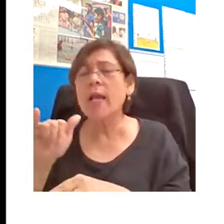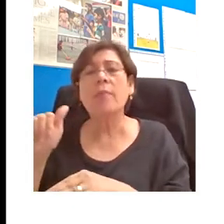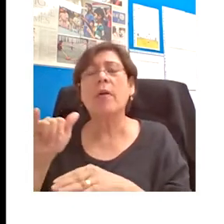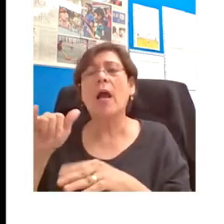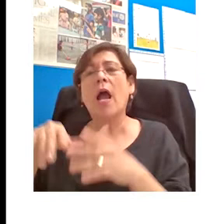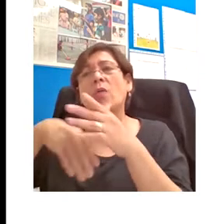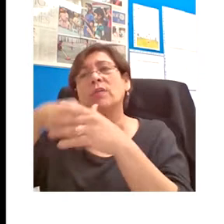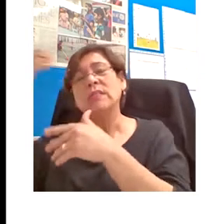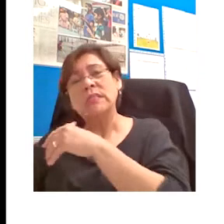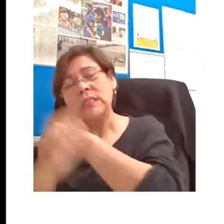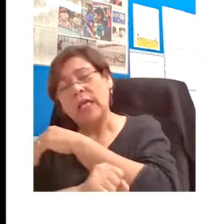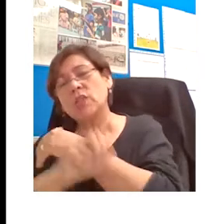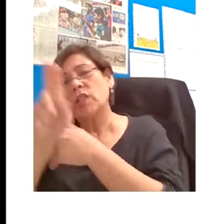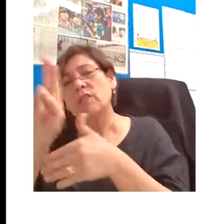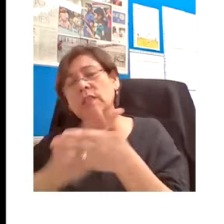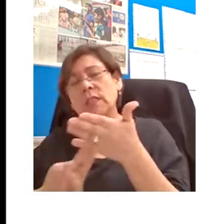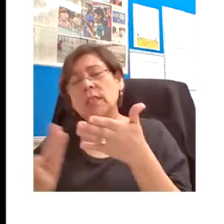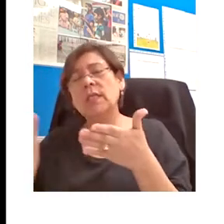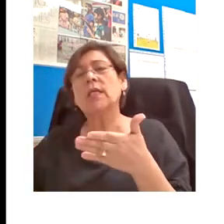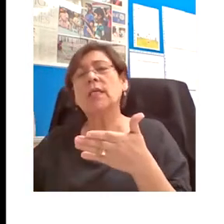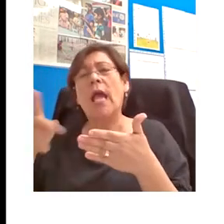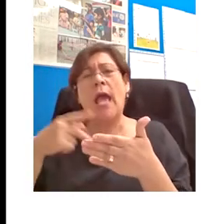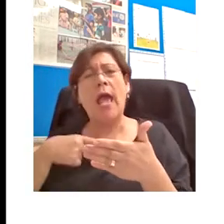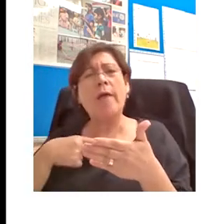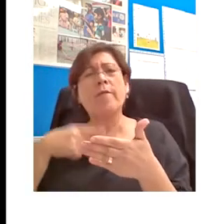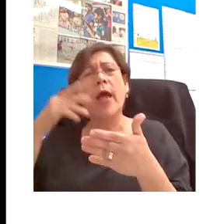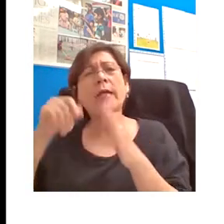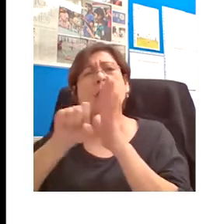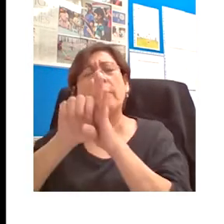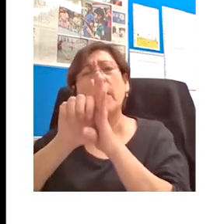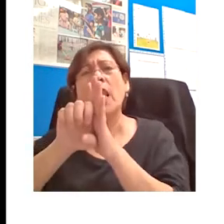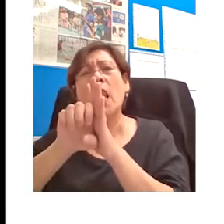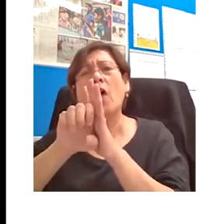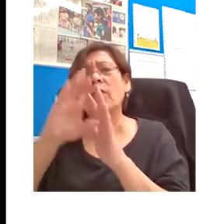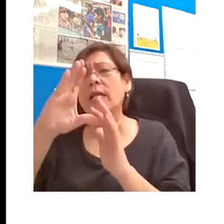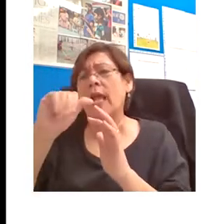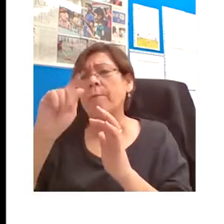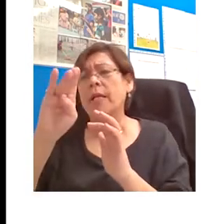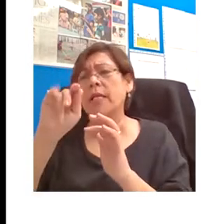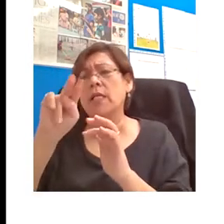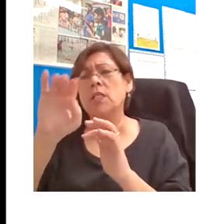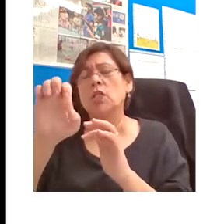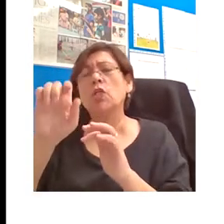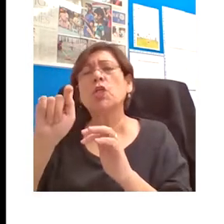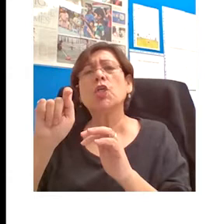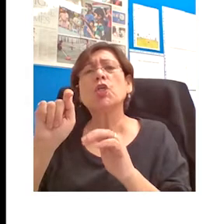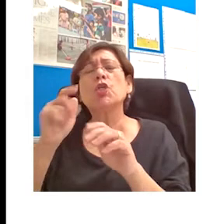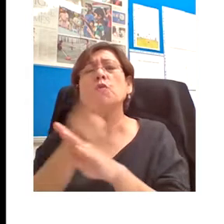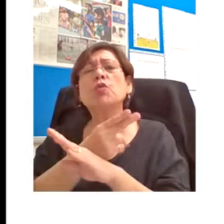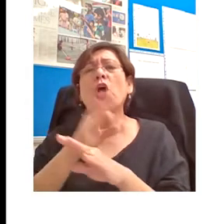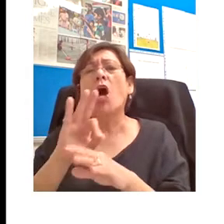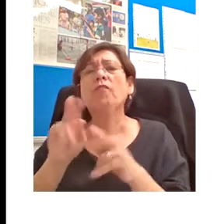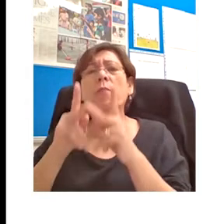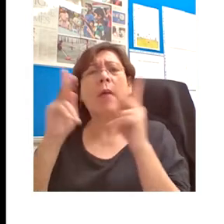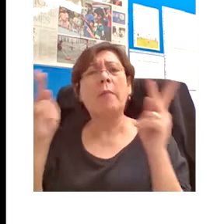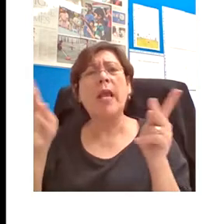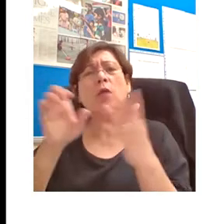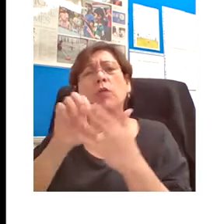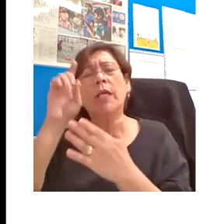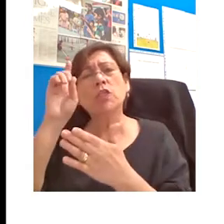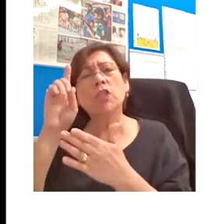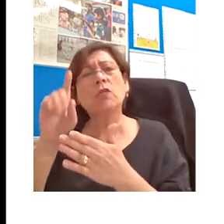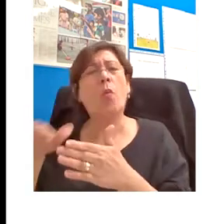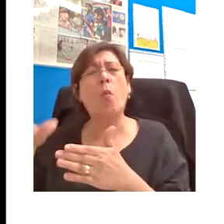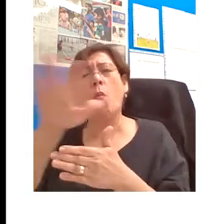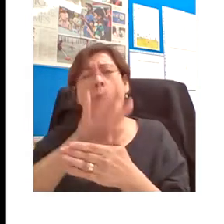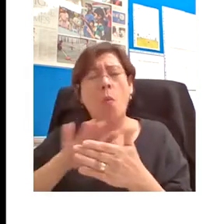here we have an example of cabinet use for public engagement. A whole consortium of scholars not